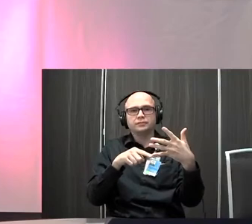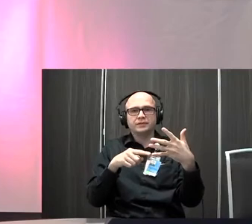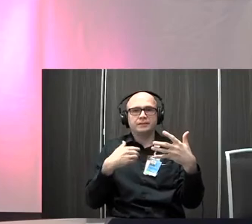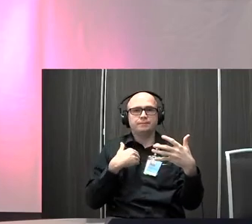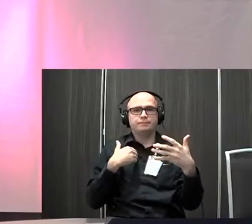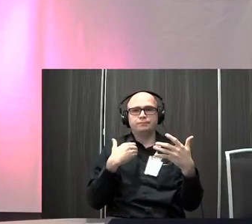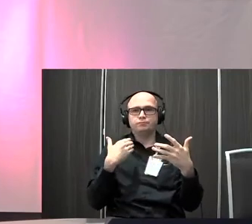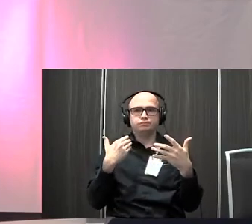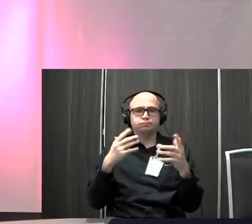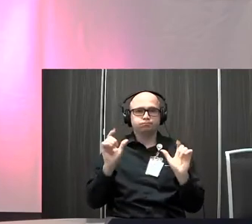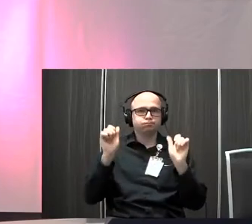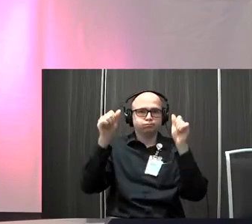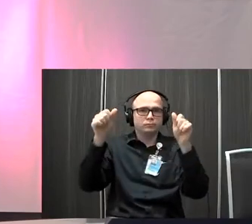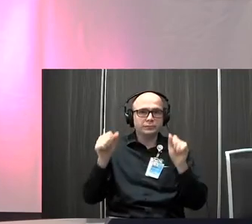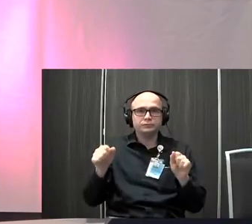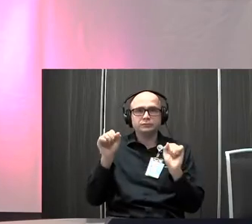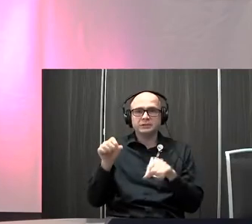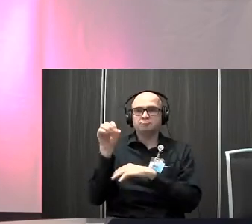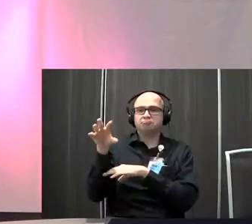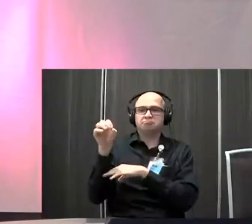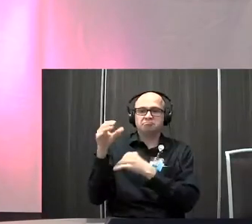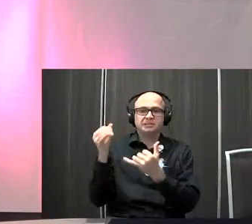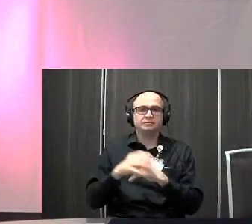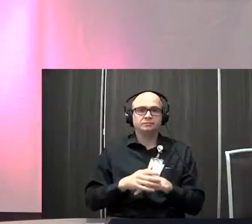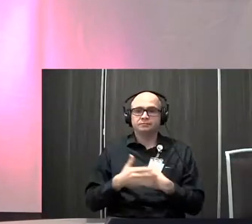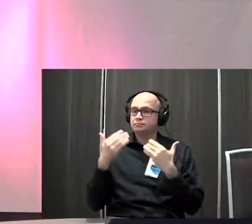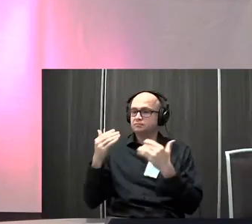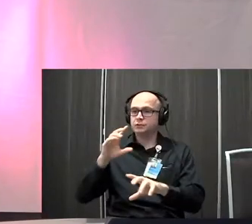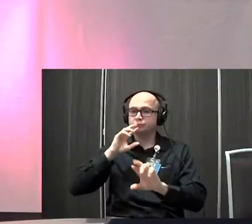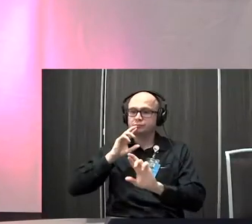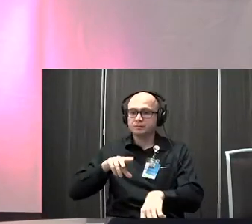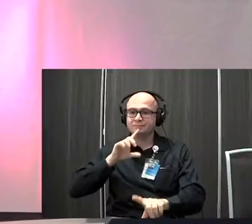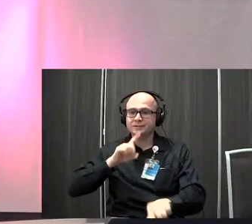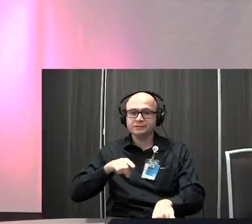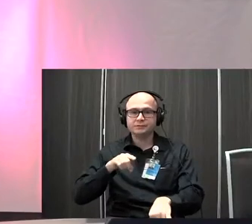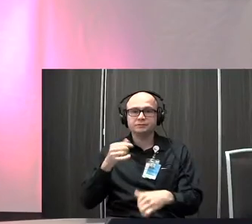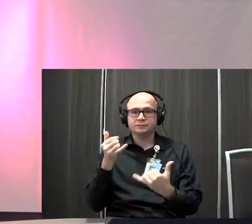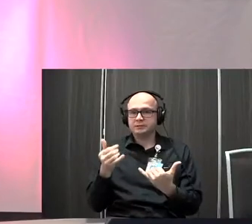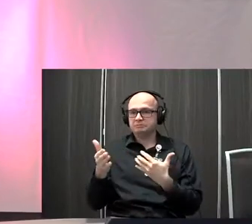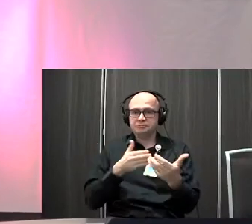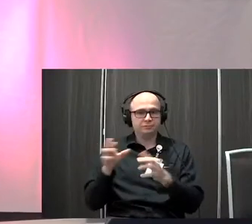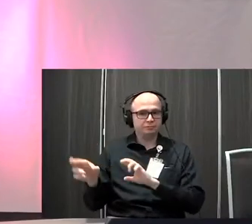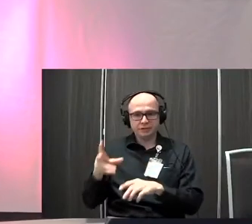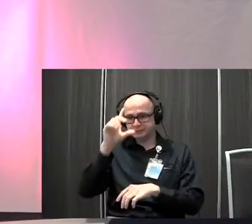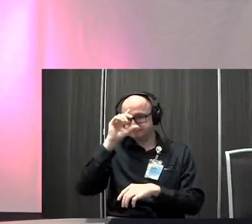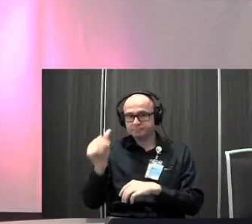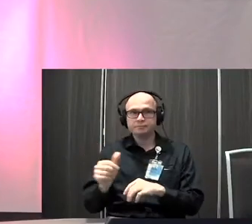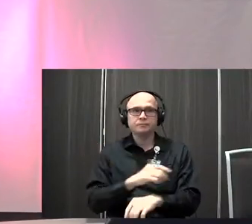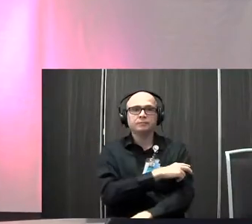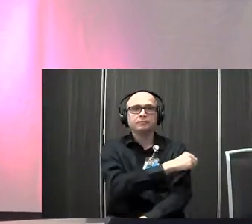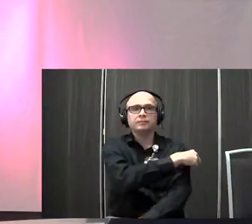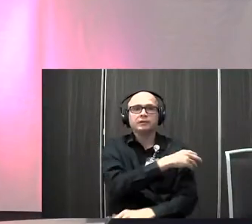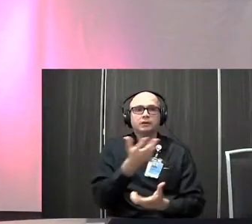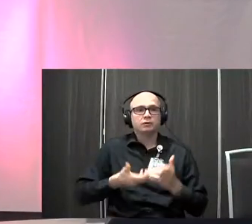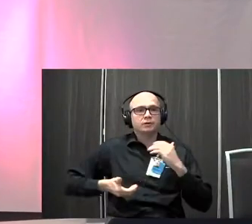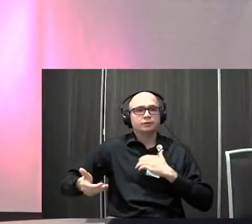for us to throw out at this point. So feel free and respond to that on your screens whenever you're ready. And then I wanted to